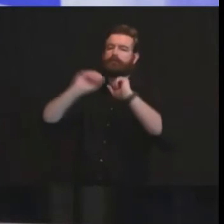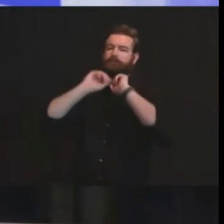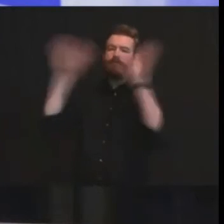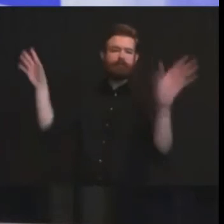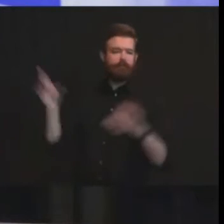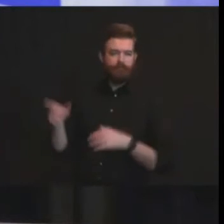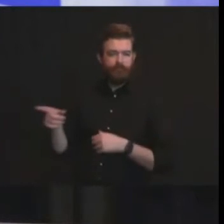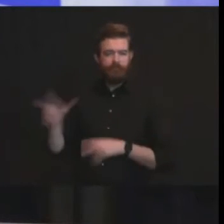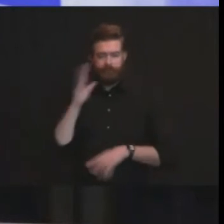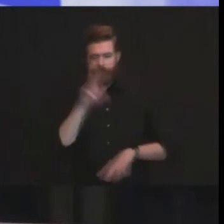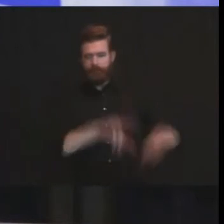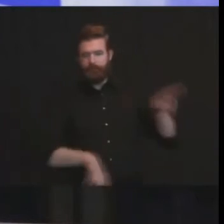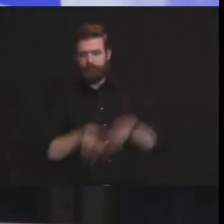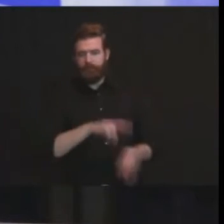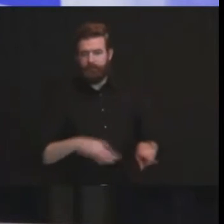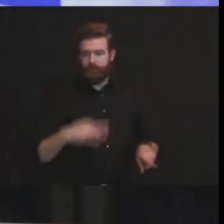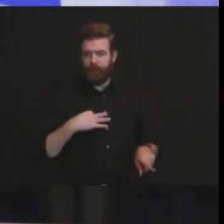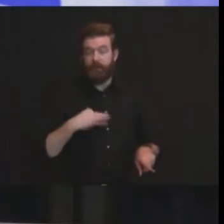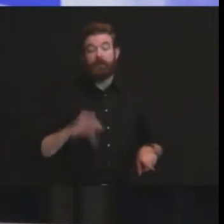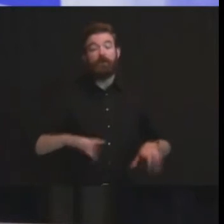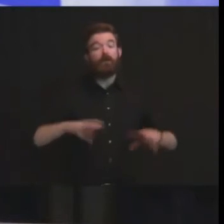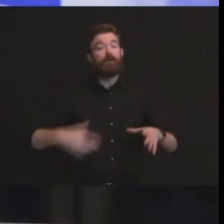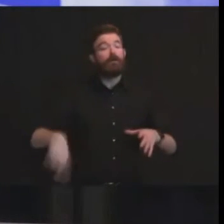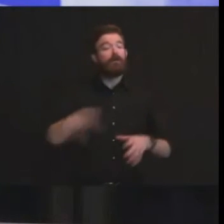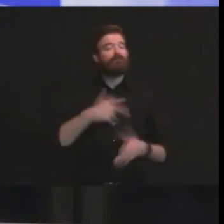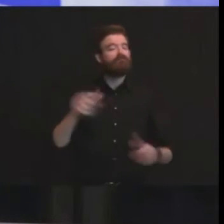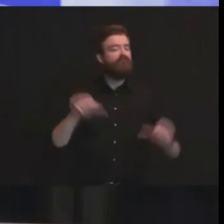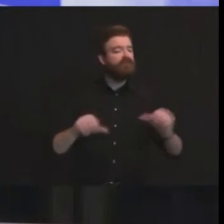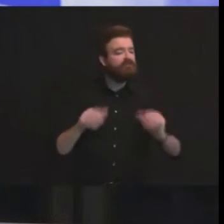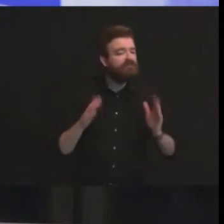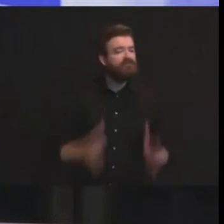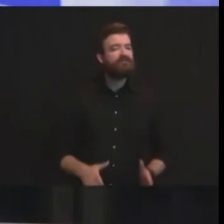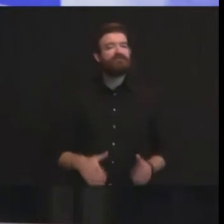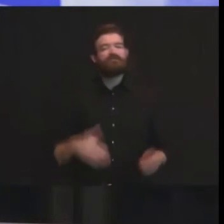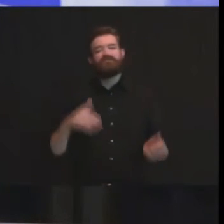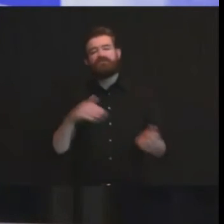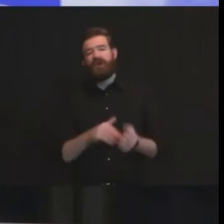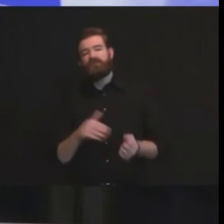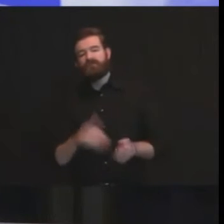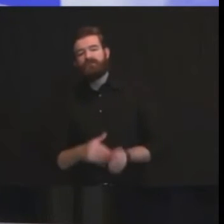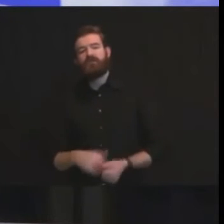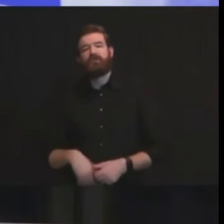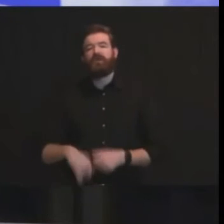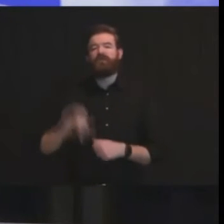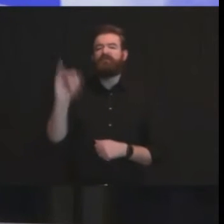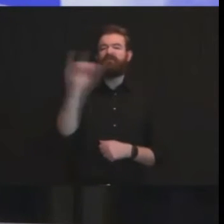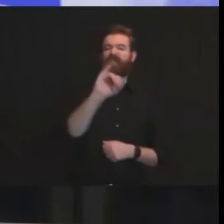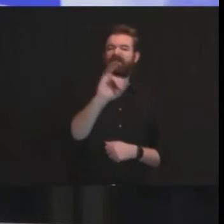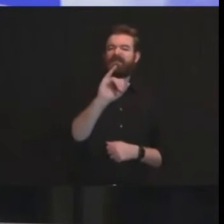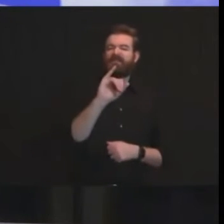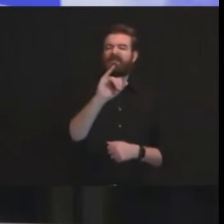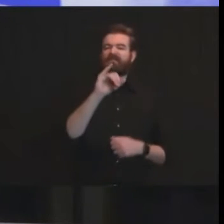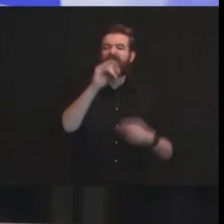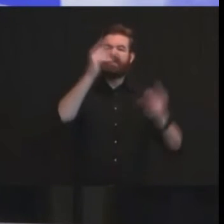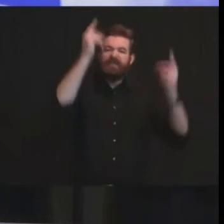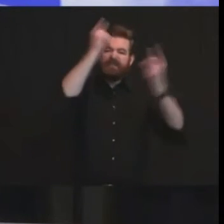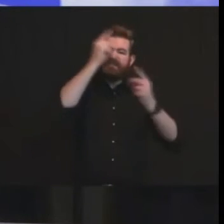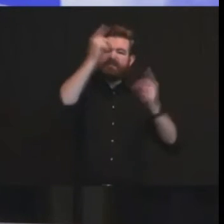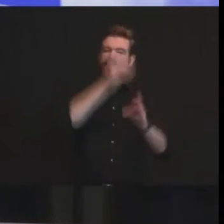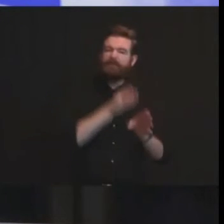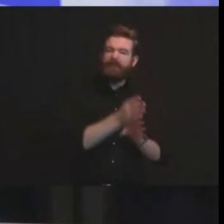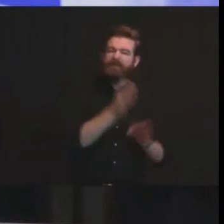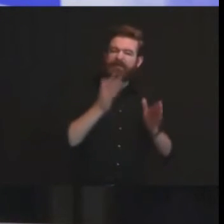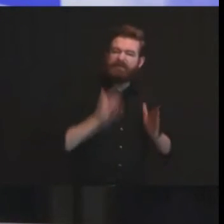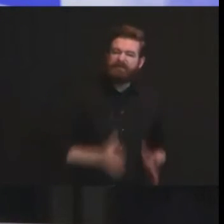infectious disease experts and a consumer representative will review the data and they may ask for more information from